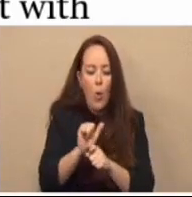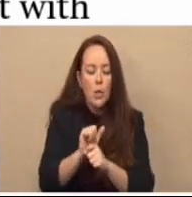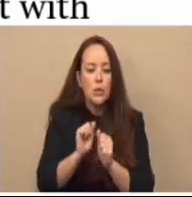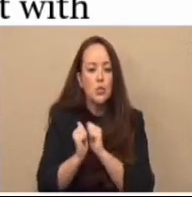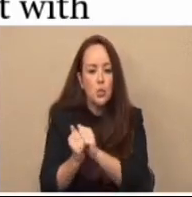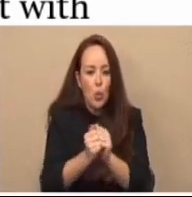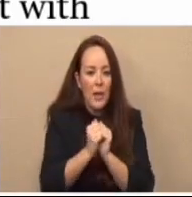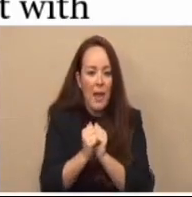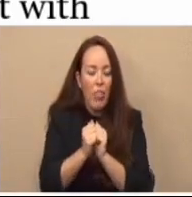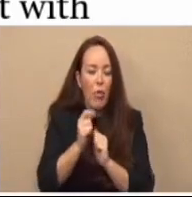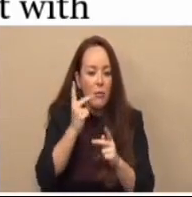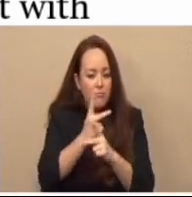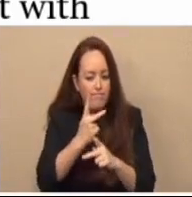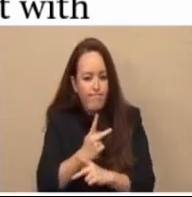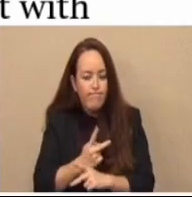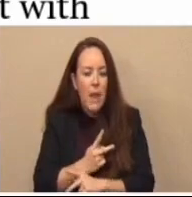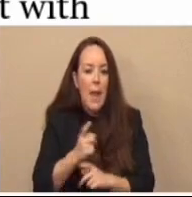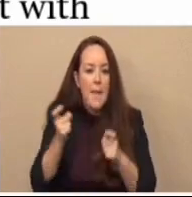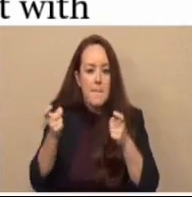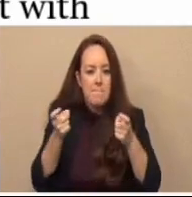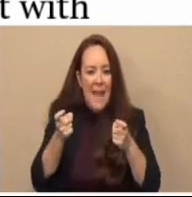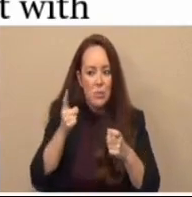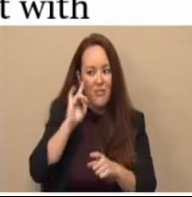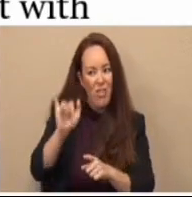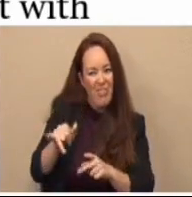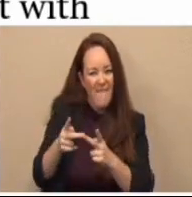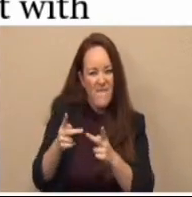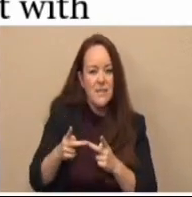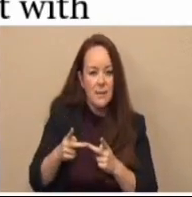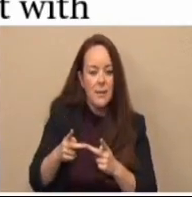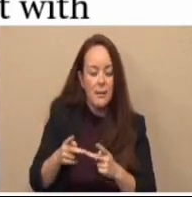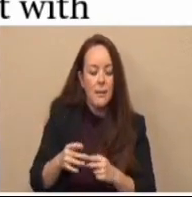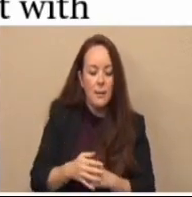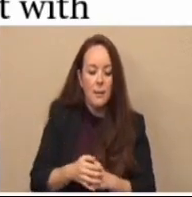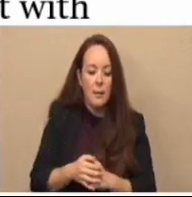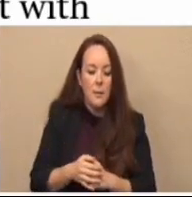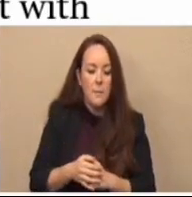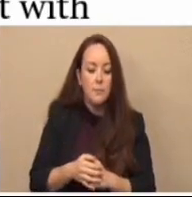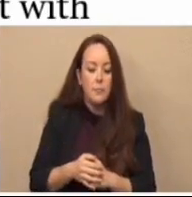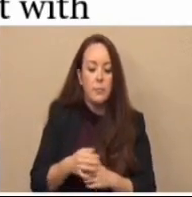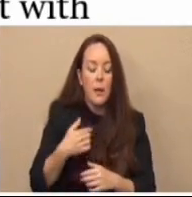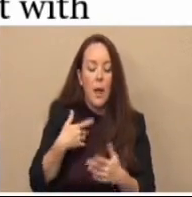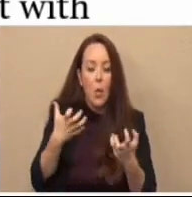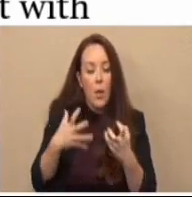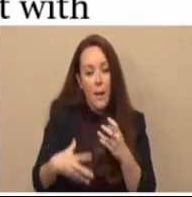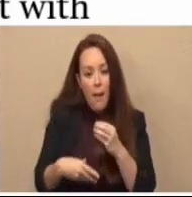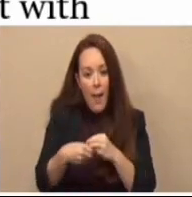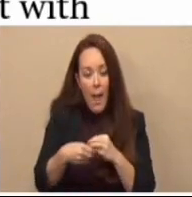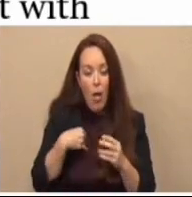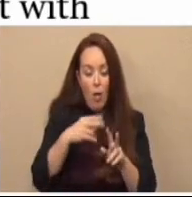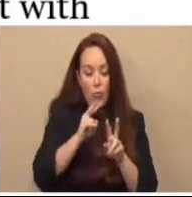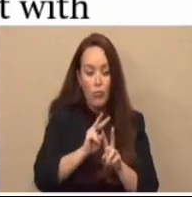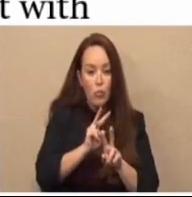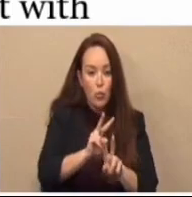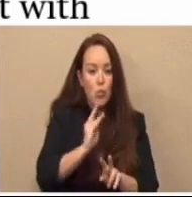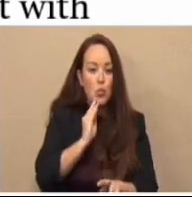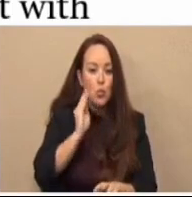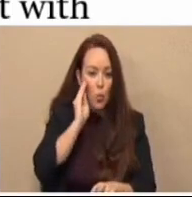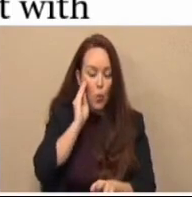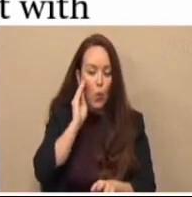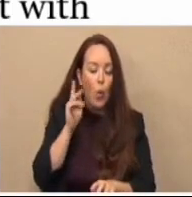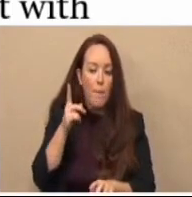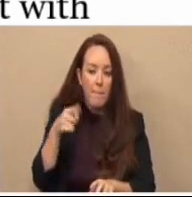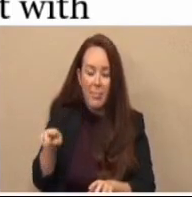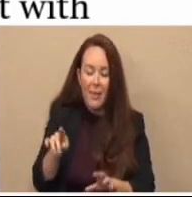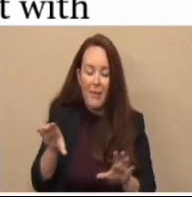plan for the logistical management of this facility. And may I add that our funeral homes have done